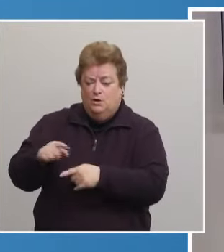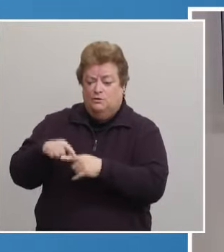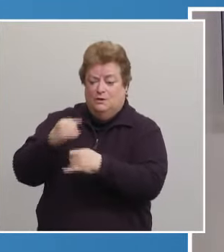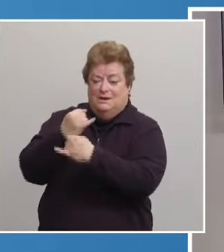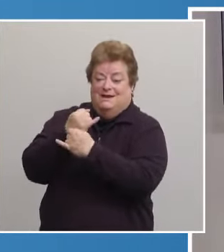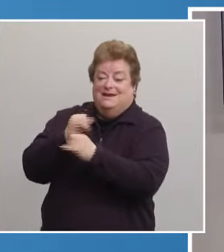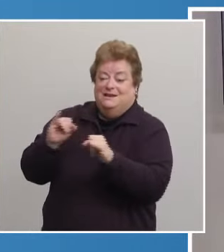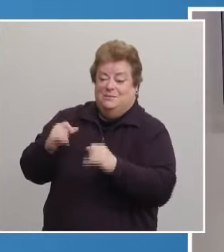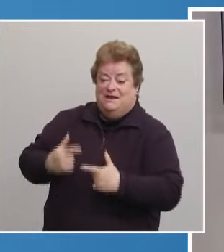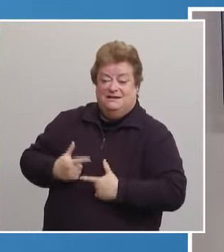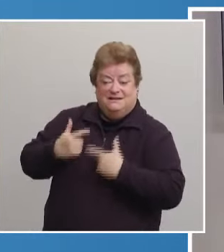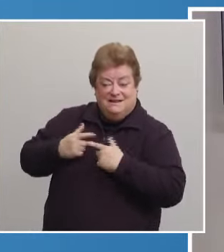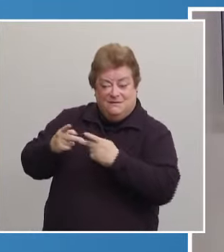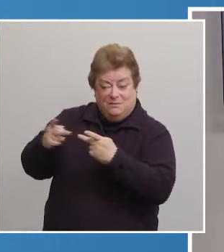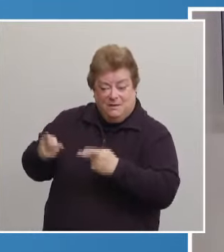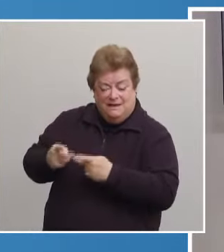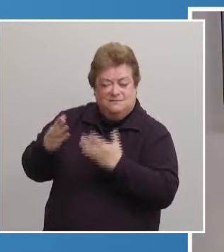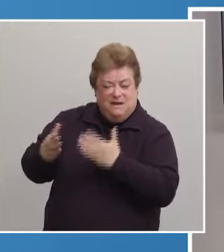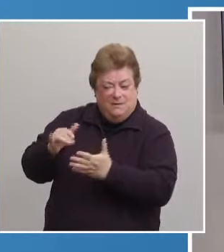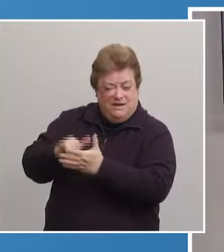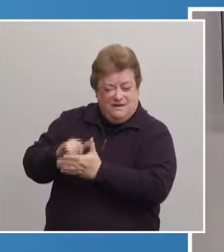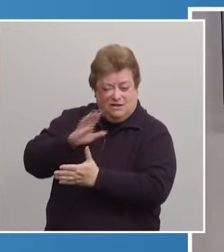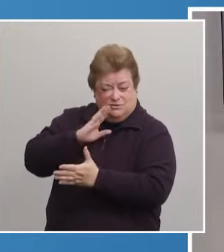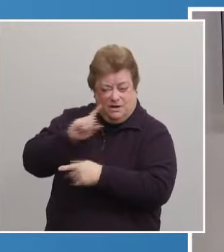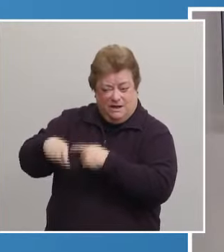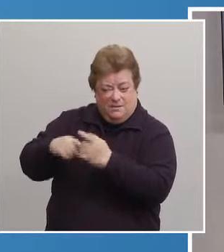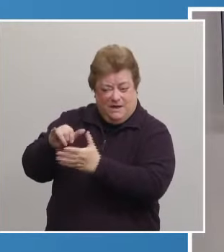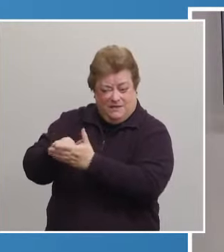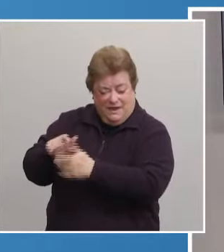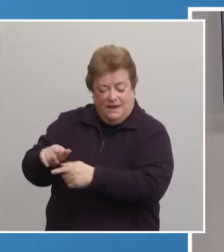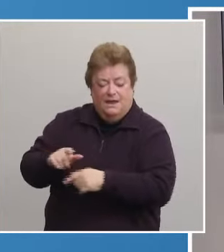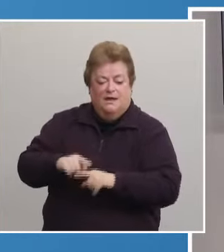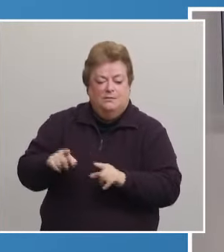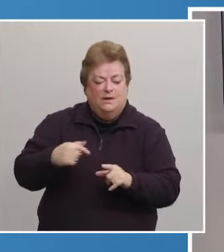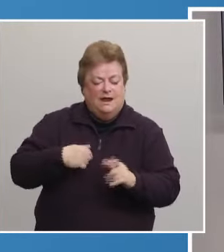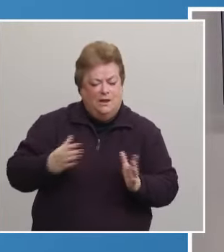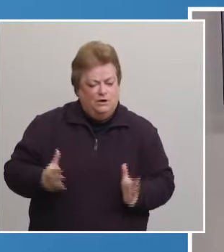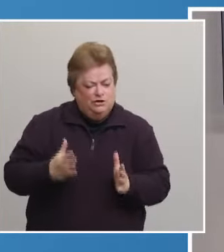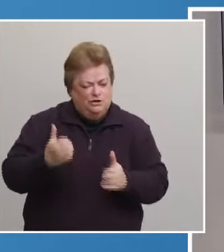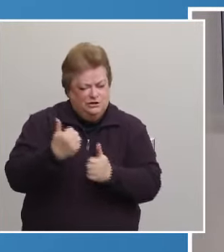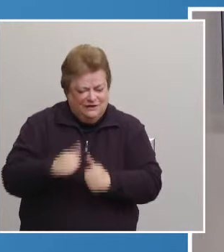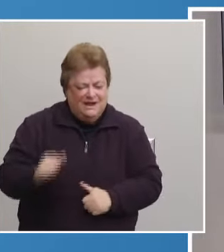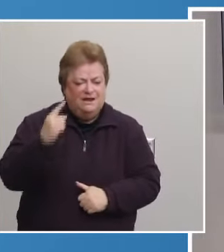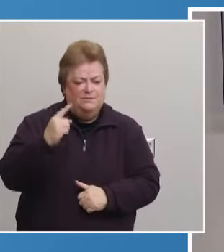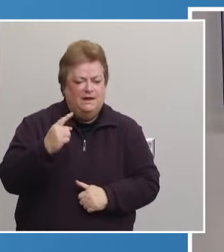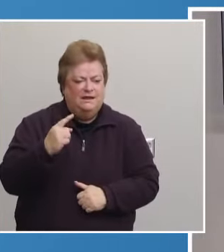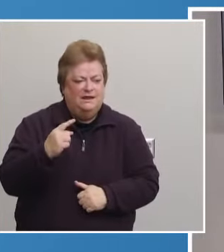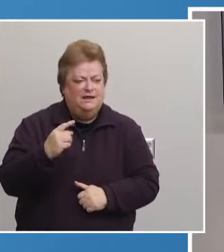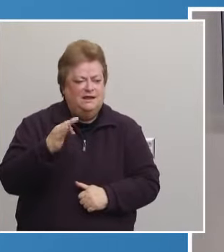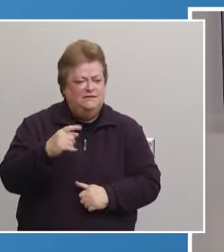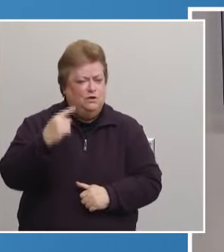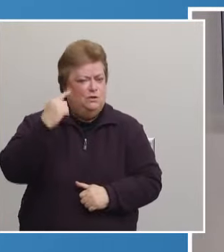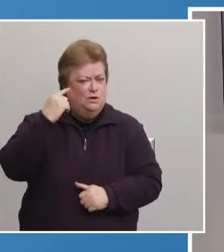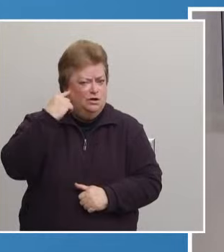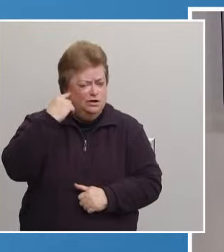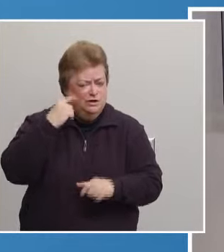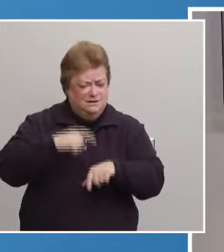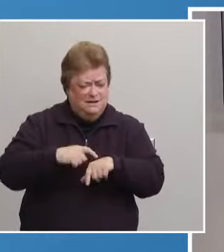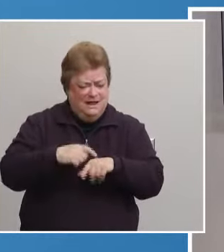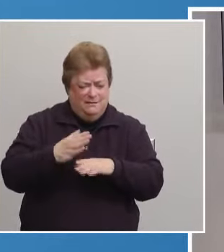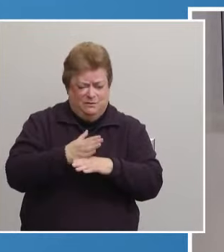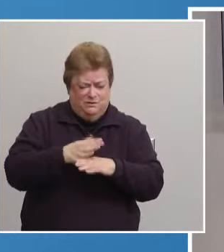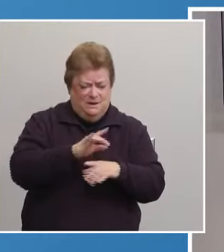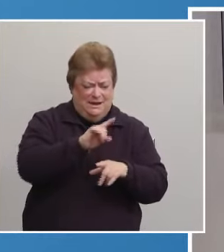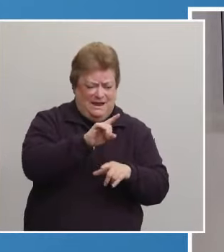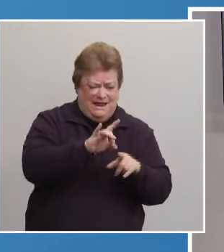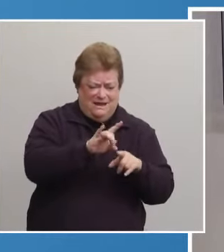that, but, um, I, I would encourage anybody that's listening to this. If you thought you heard a time between eight and three